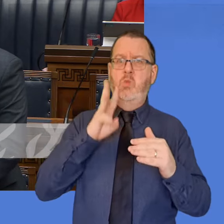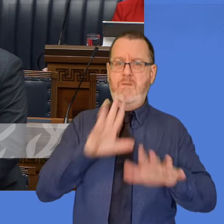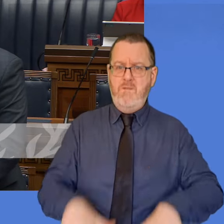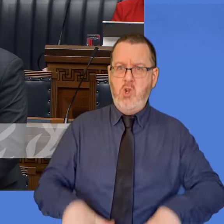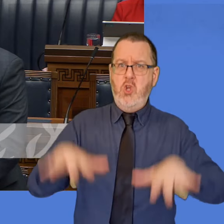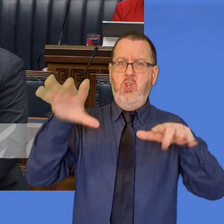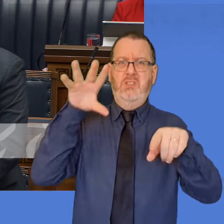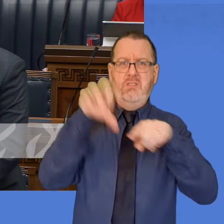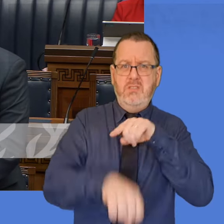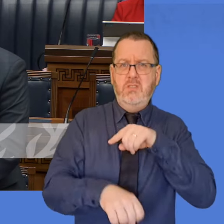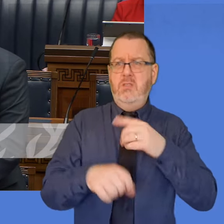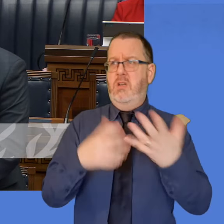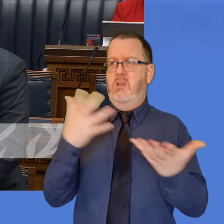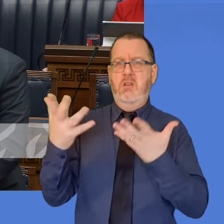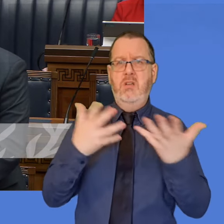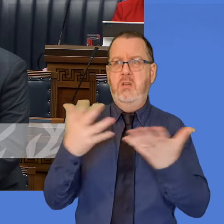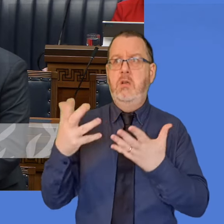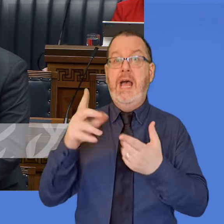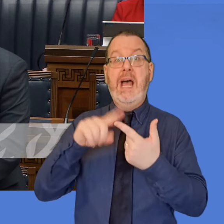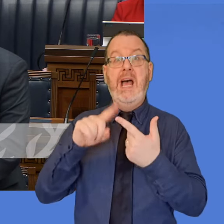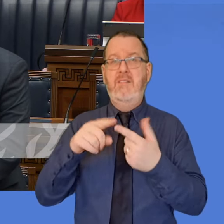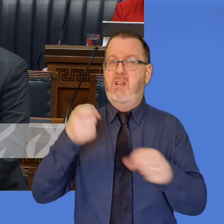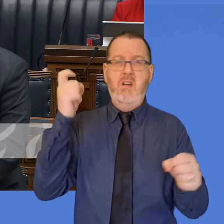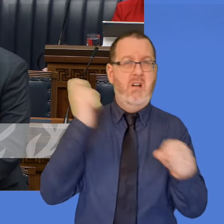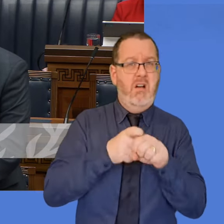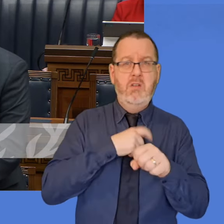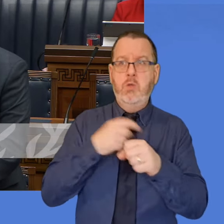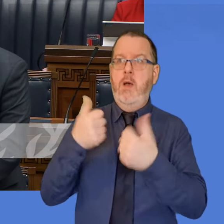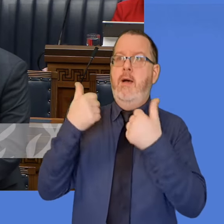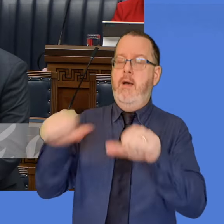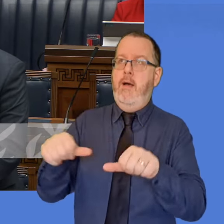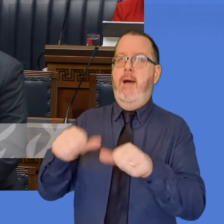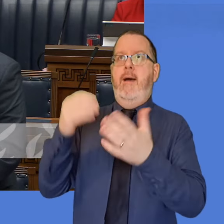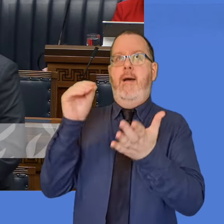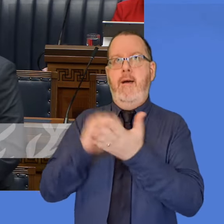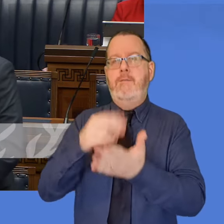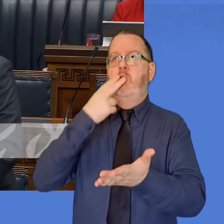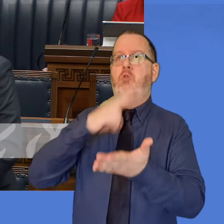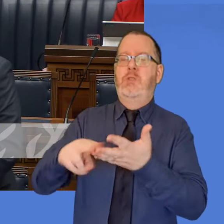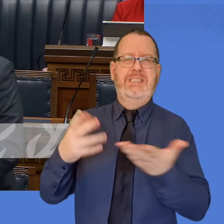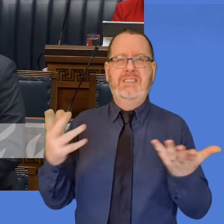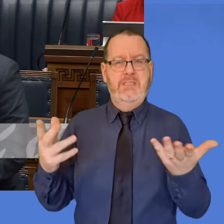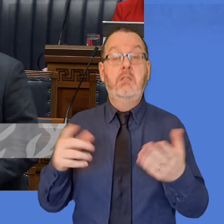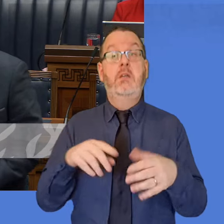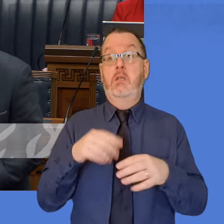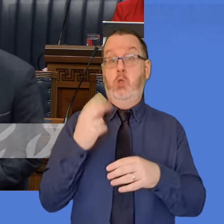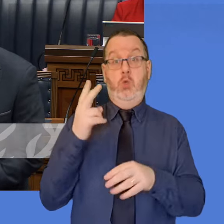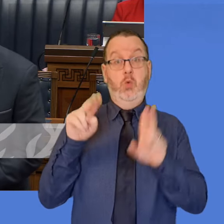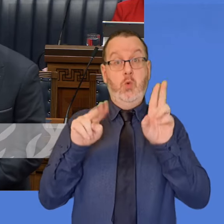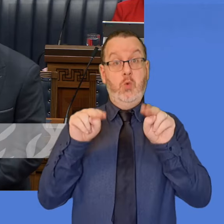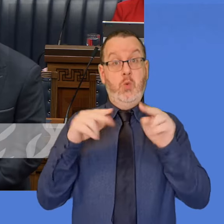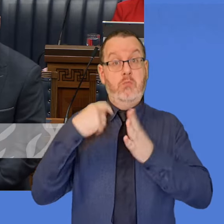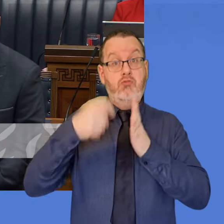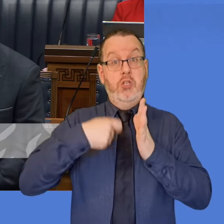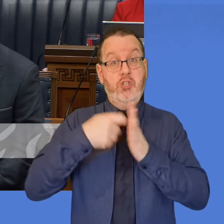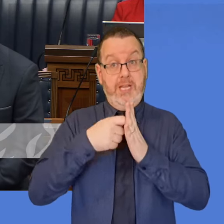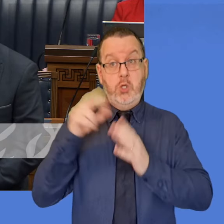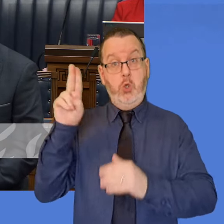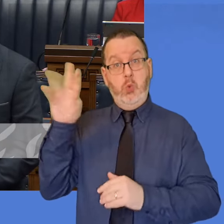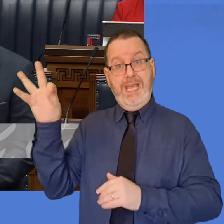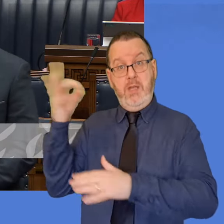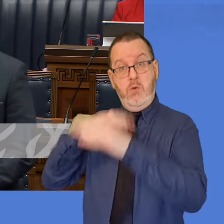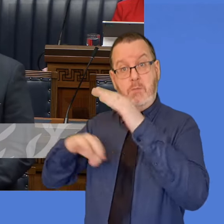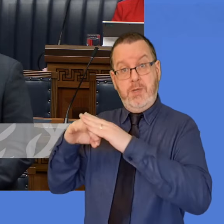that there can be in securing flood insurance. Flood Re is a joint initiative between the UK Government and insurers,